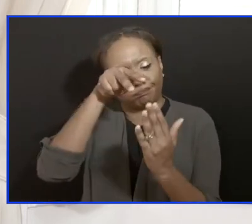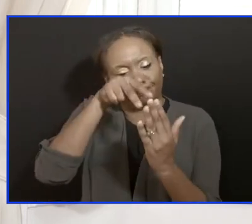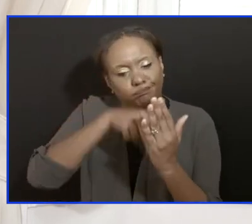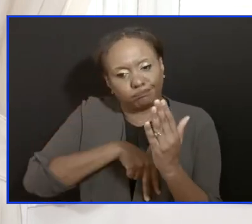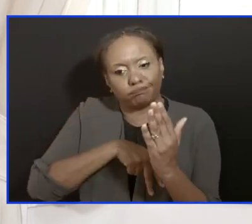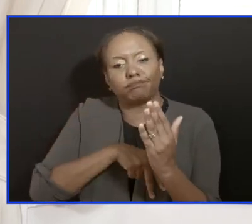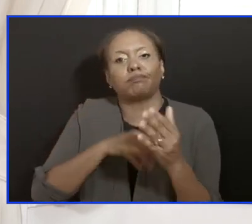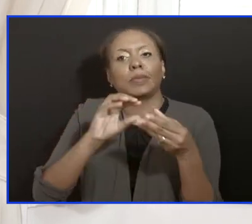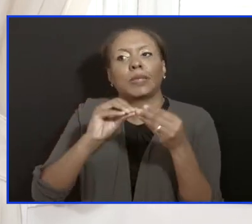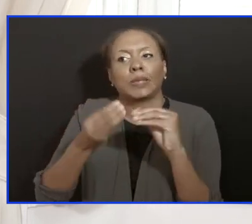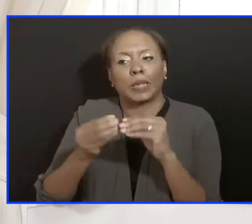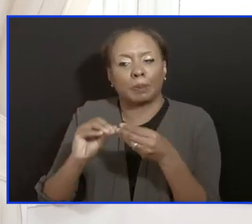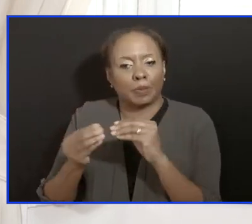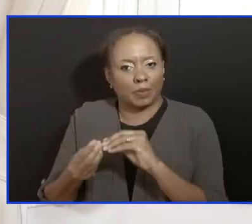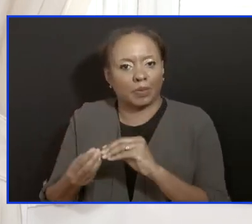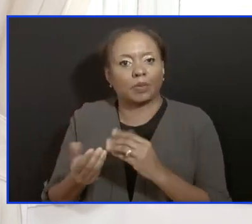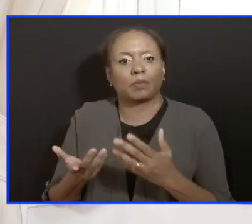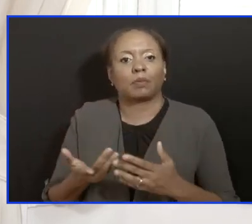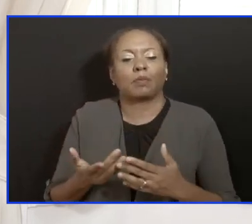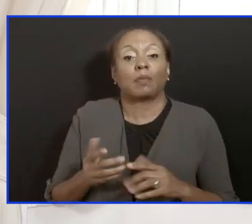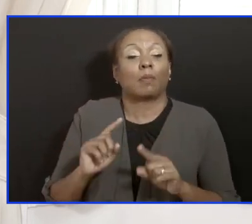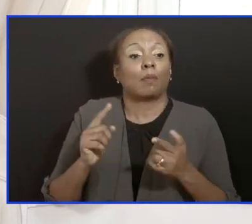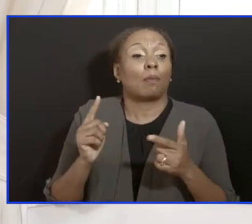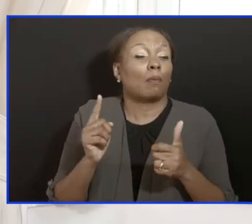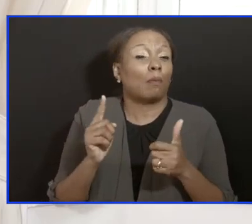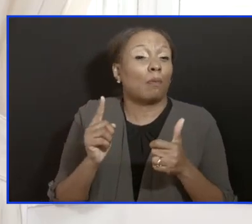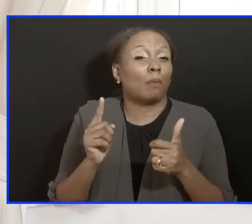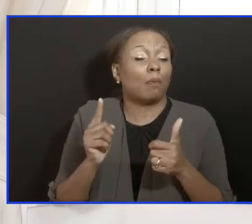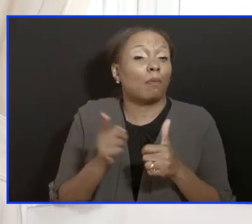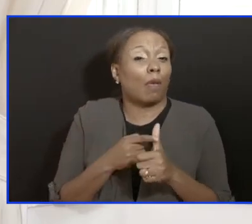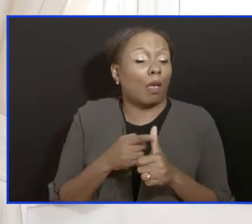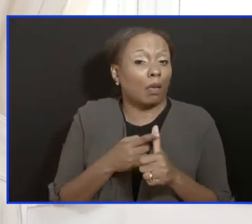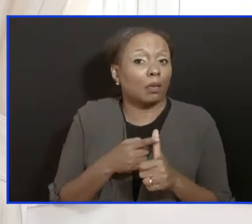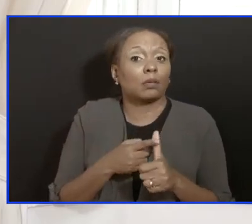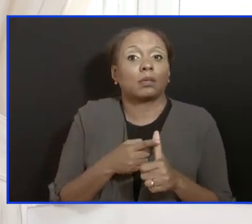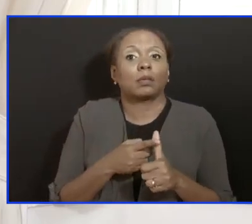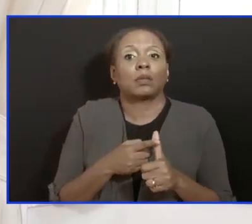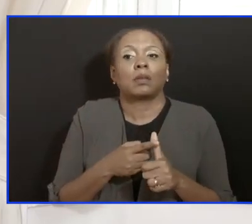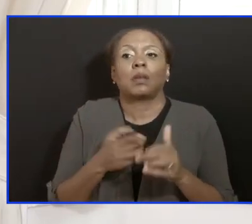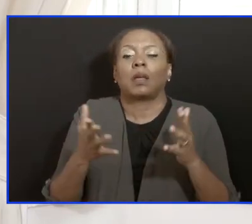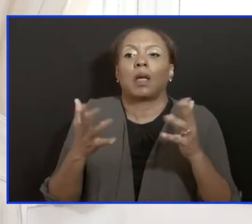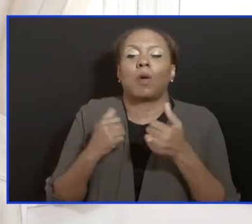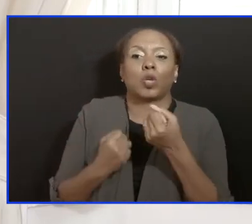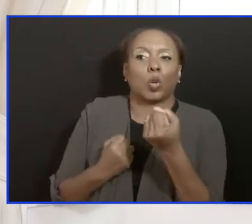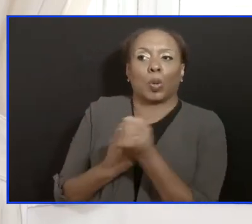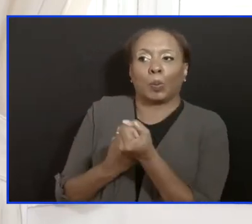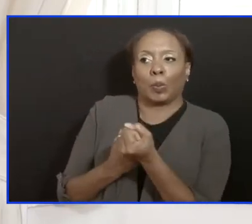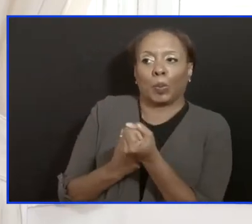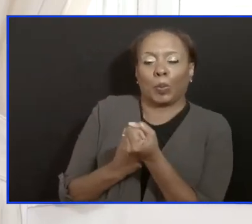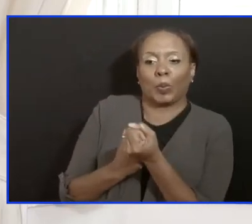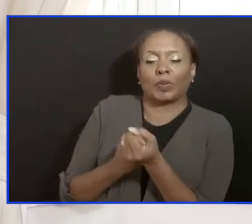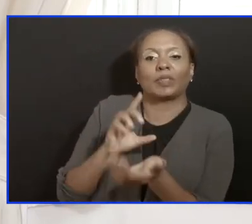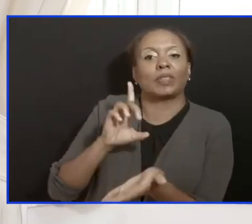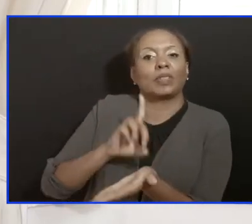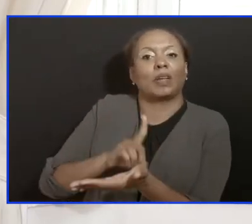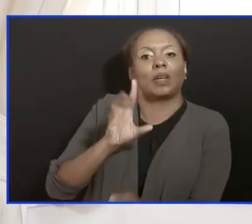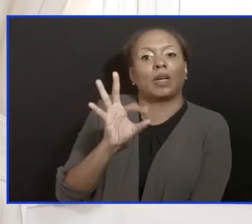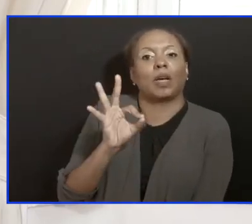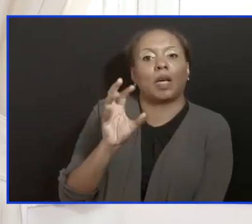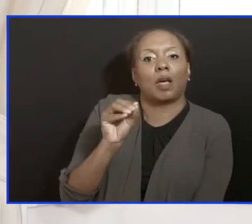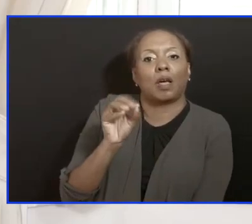dashboard, I wanted to first start off echoing what Dr. Corey Ford has said.